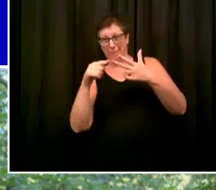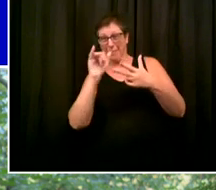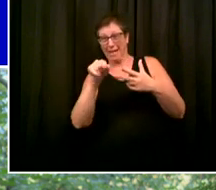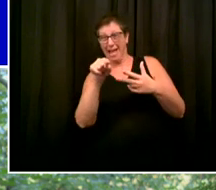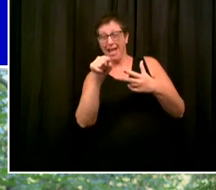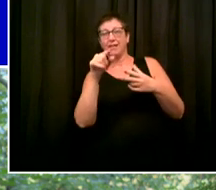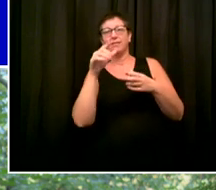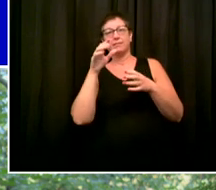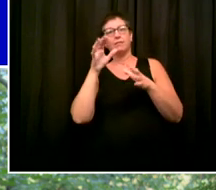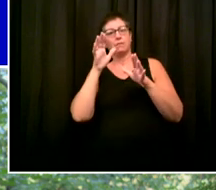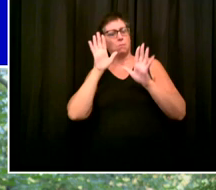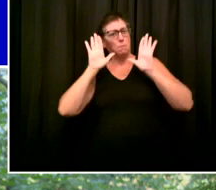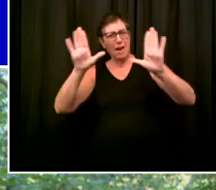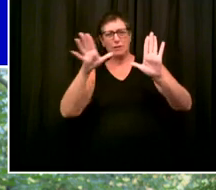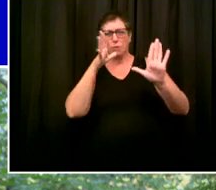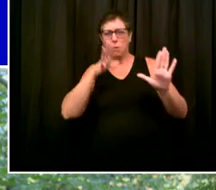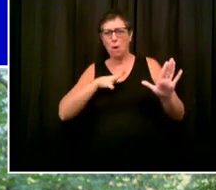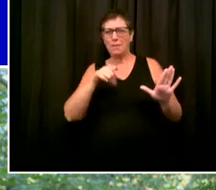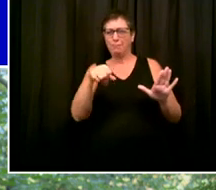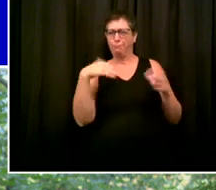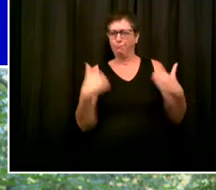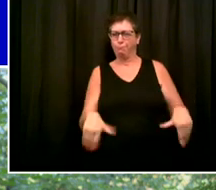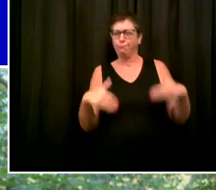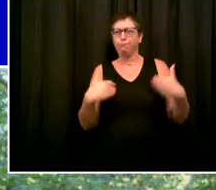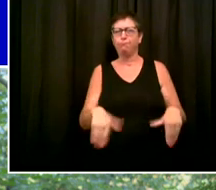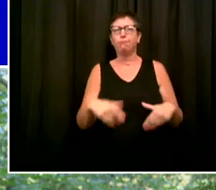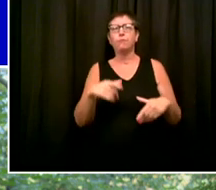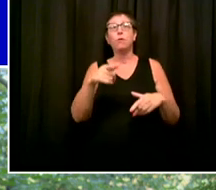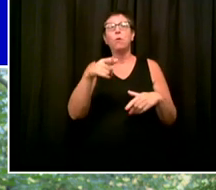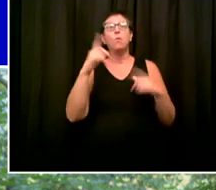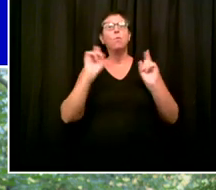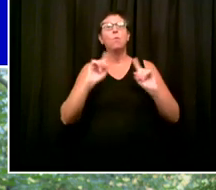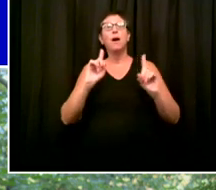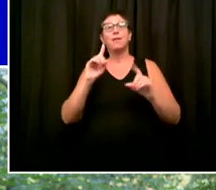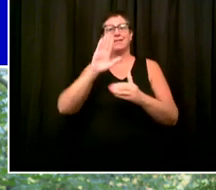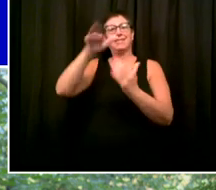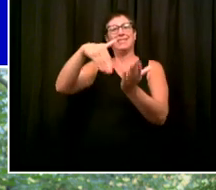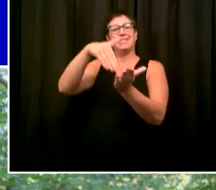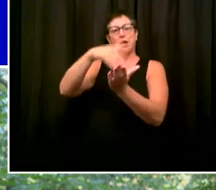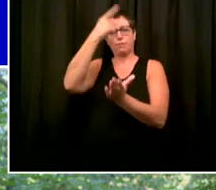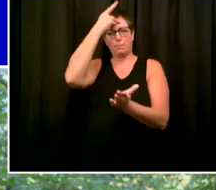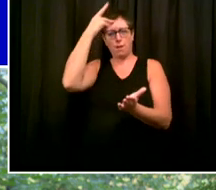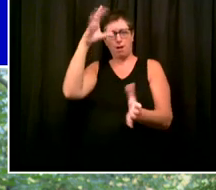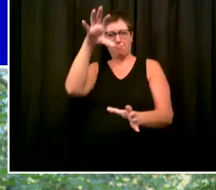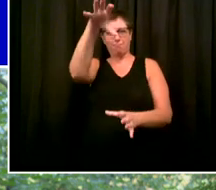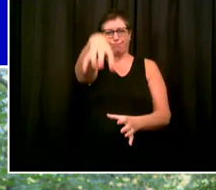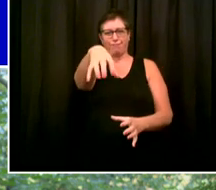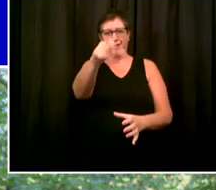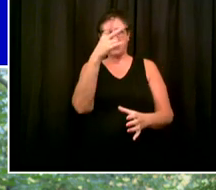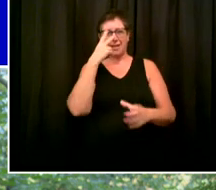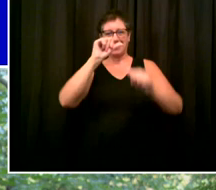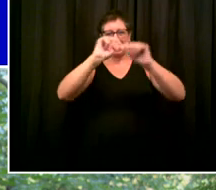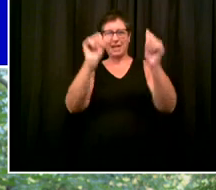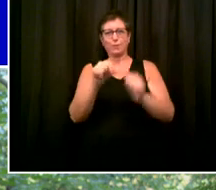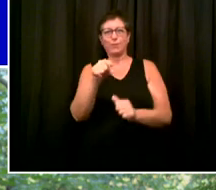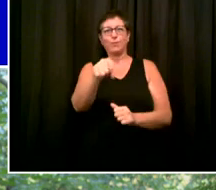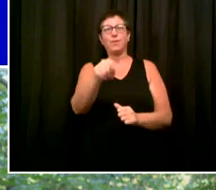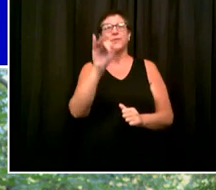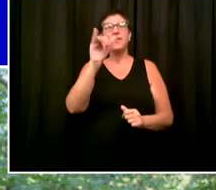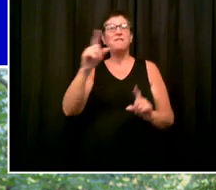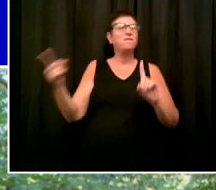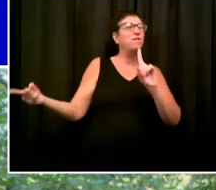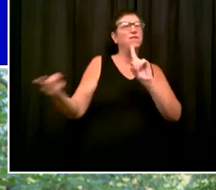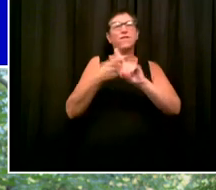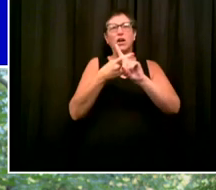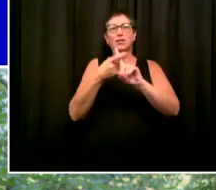Park. Central Park has plenty of statues of men. It even has some statues of fictional women. This is the first time that actual women who changed the